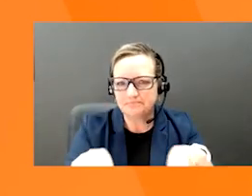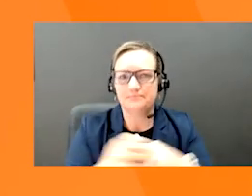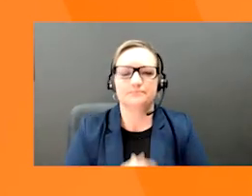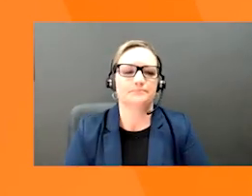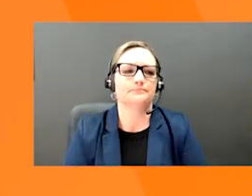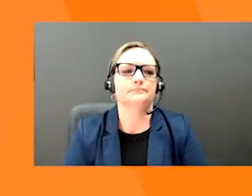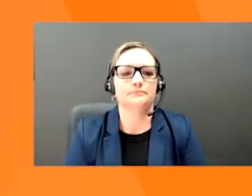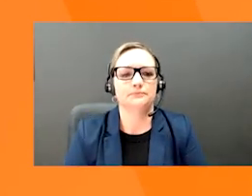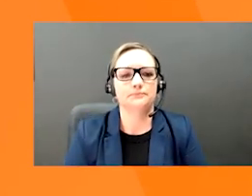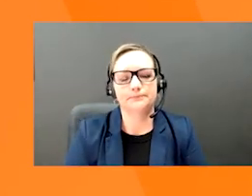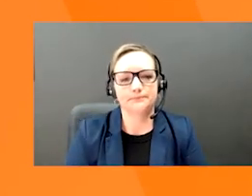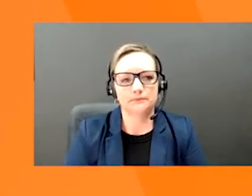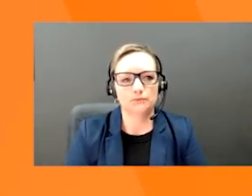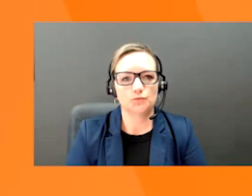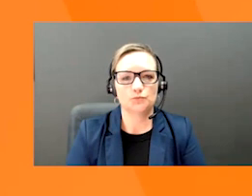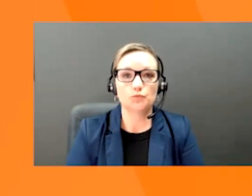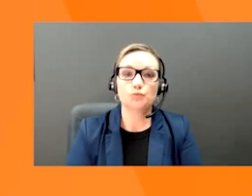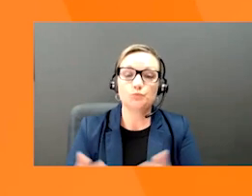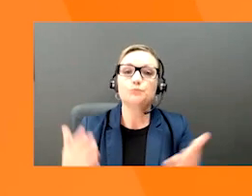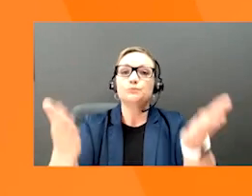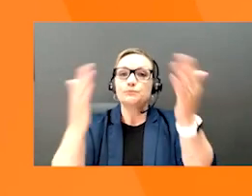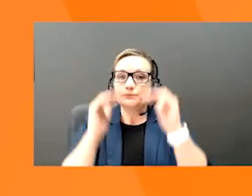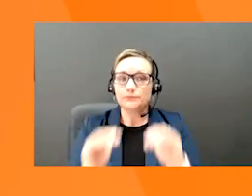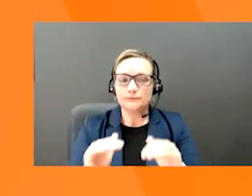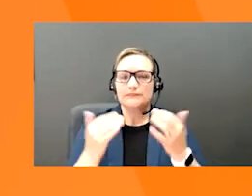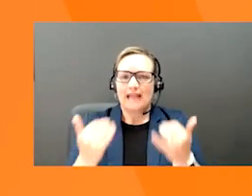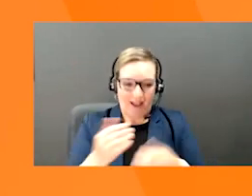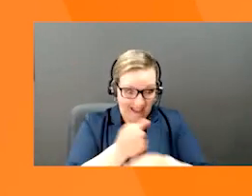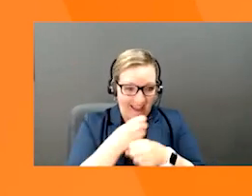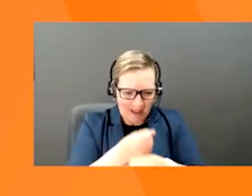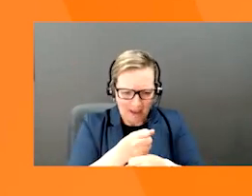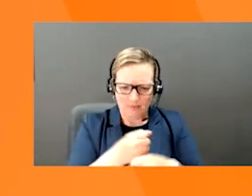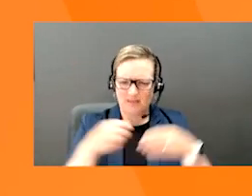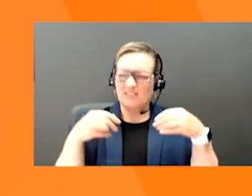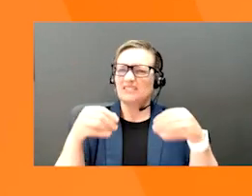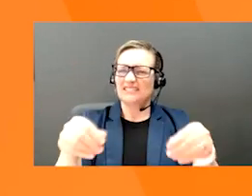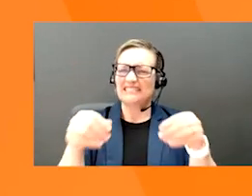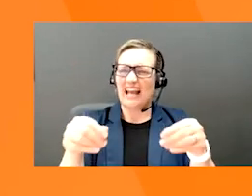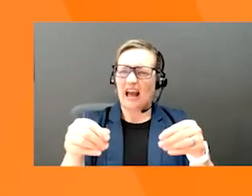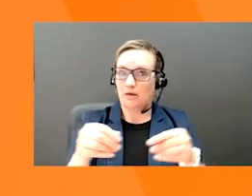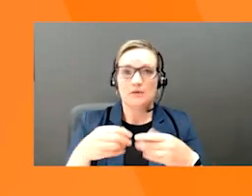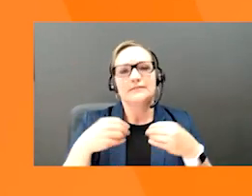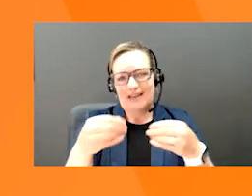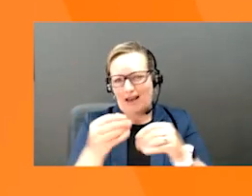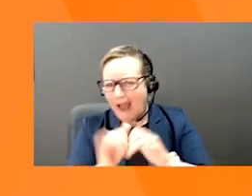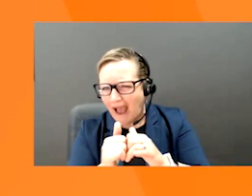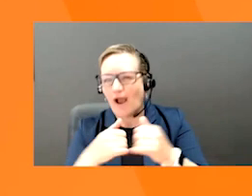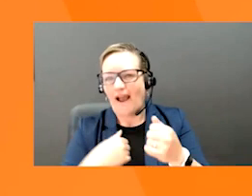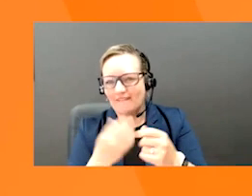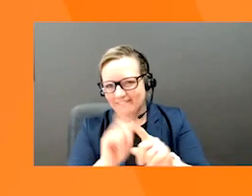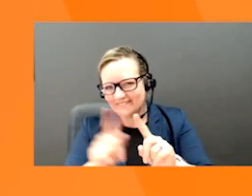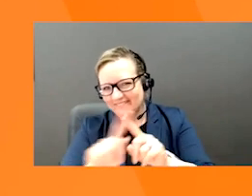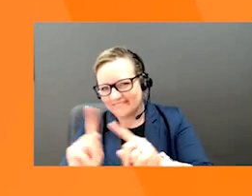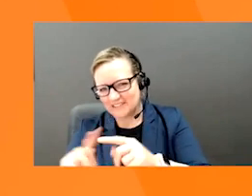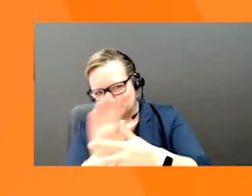Another important part of getting your products to market has to do with sales channels. We're going to review the different sales